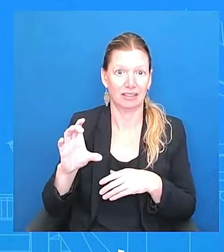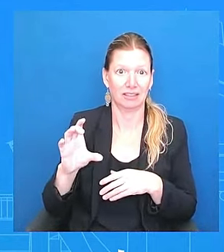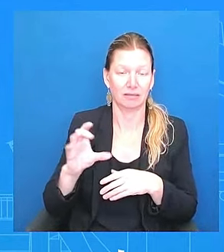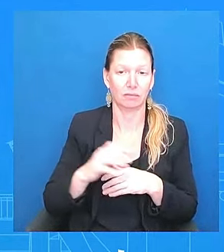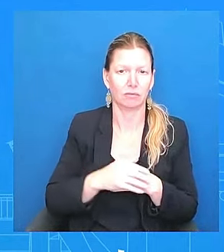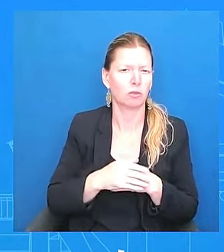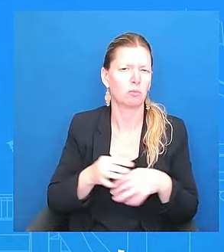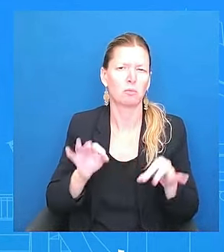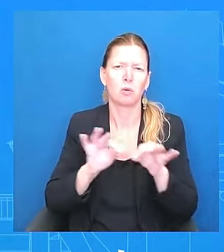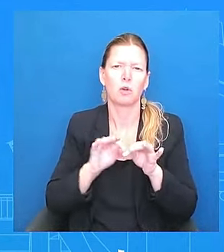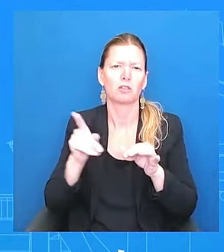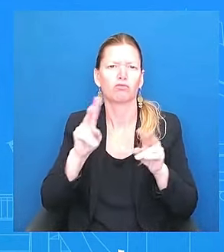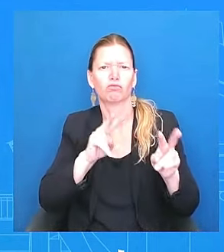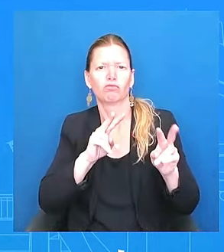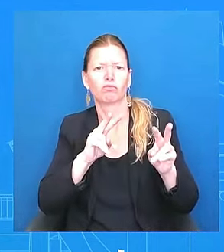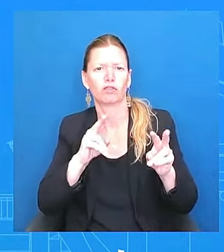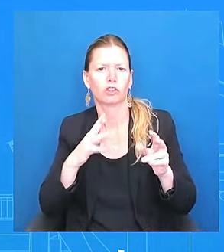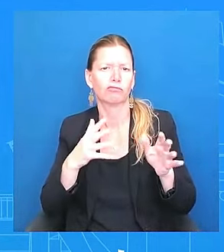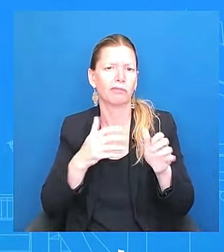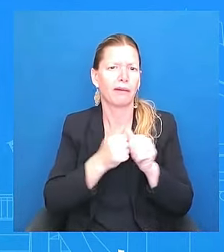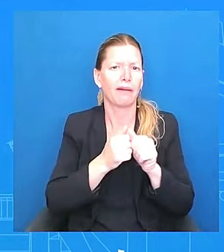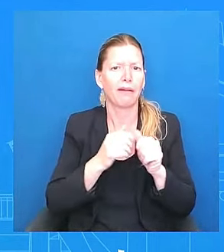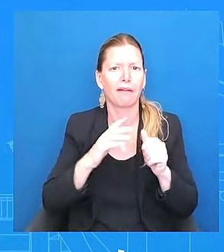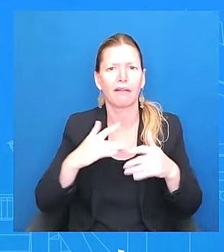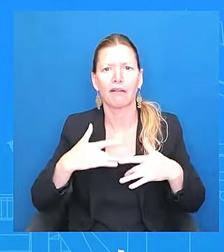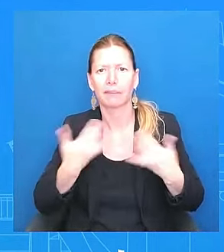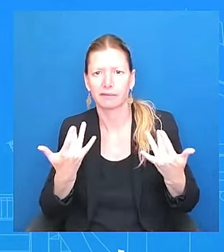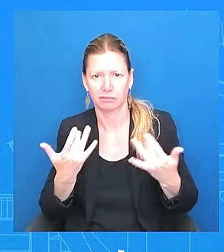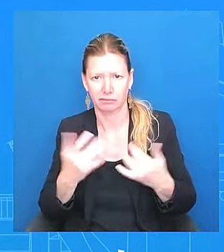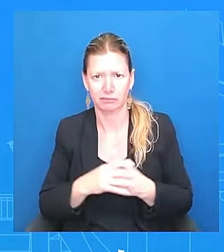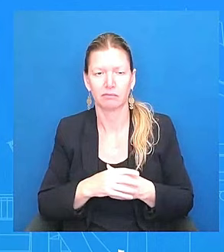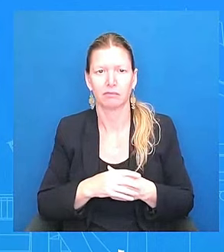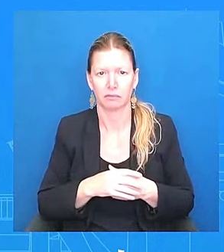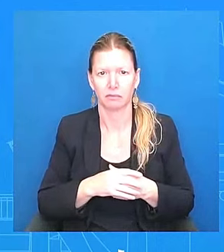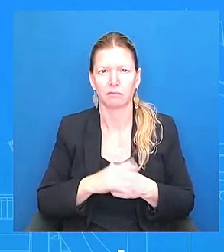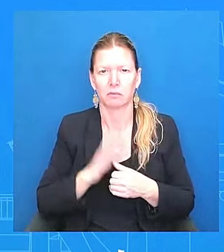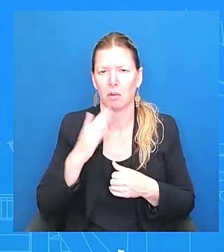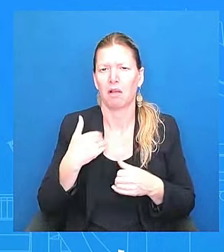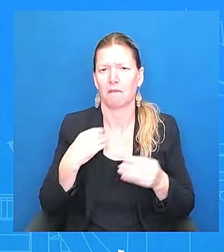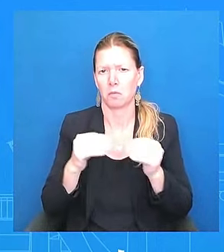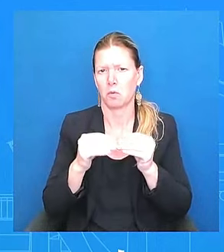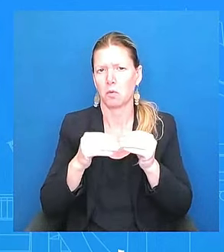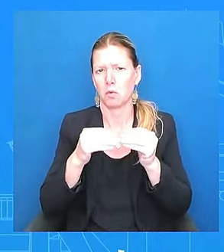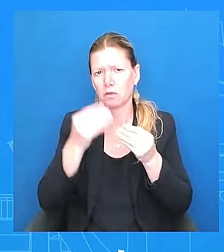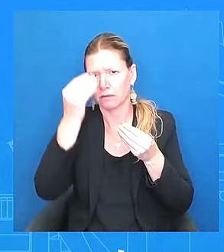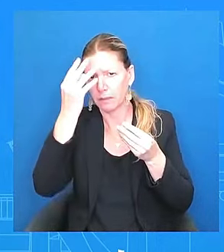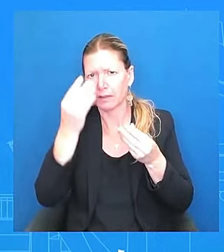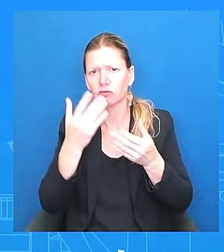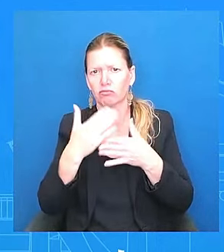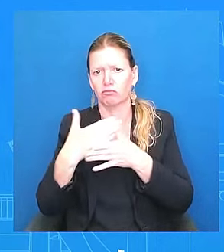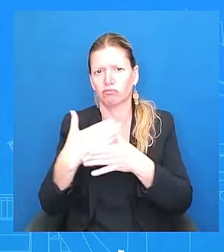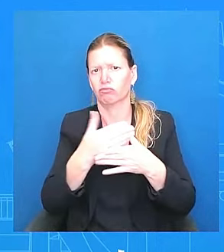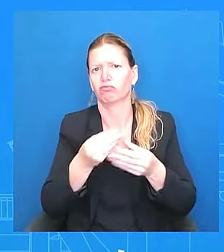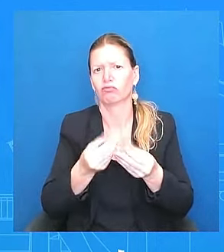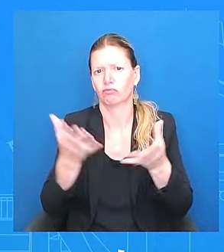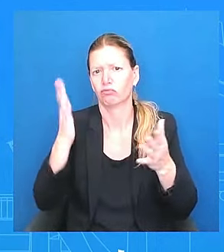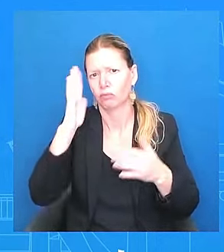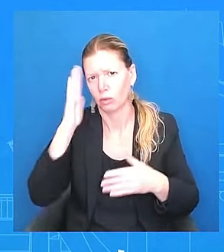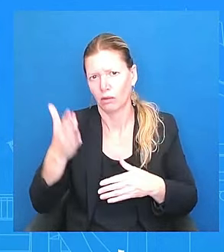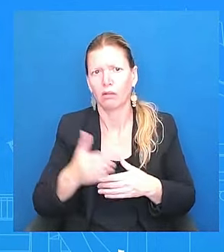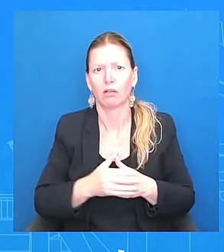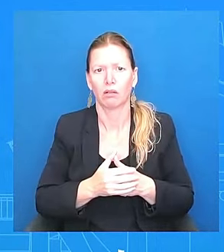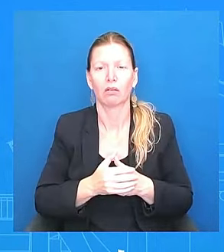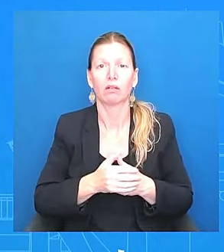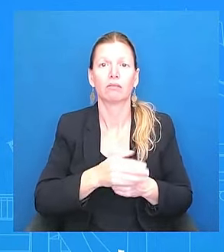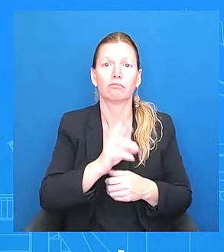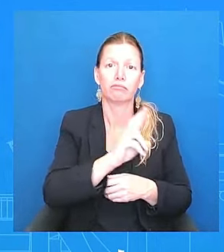we'll have more to share. And obviously, when there is a bilateral meeting, we certainly share that with all of you. Just don't have anything to preview